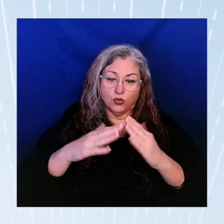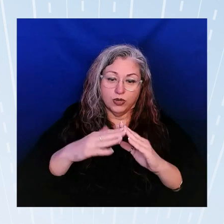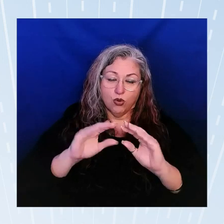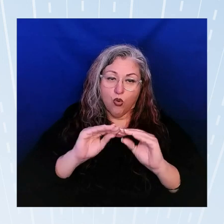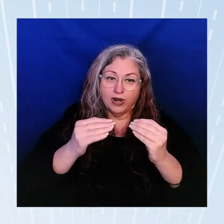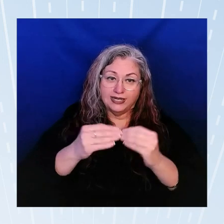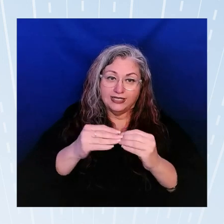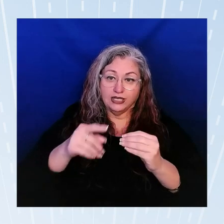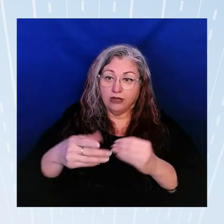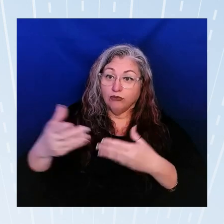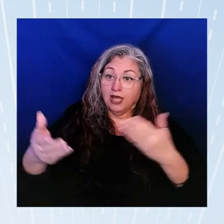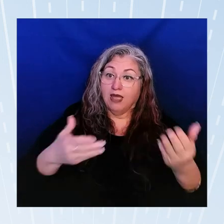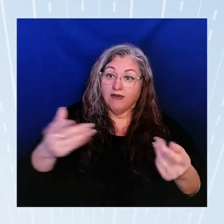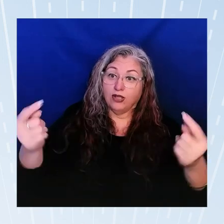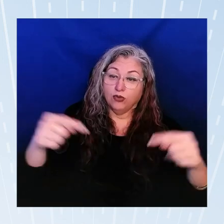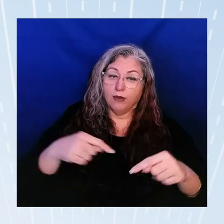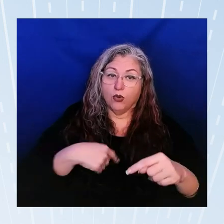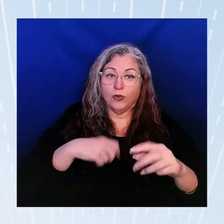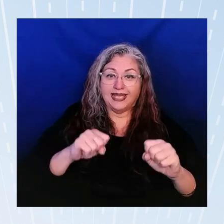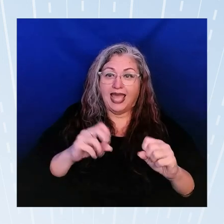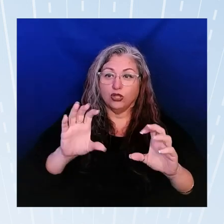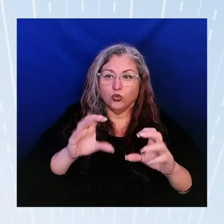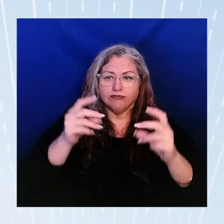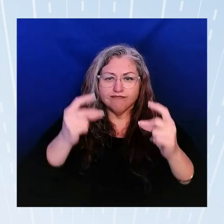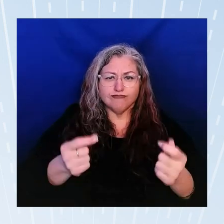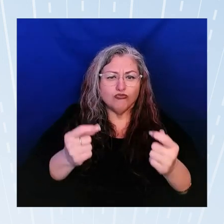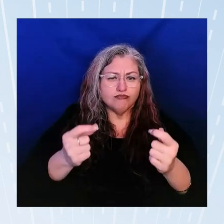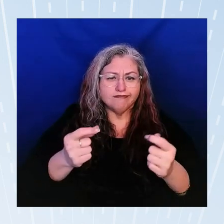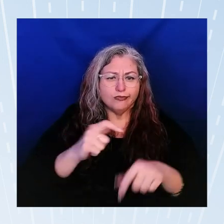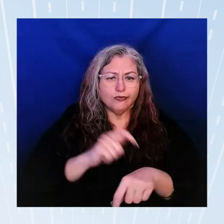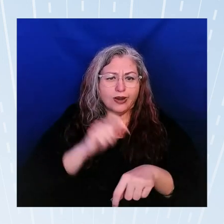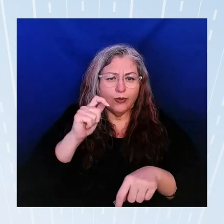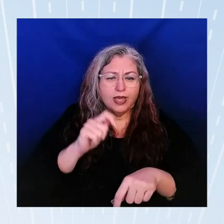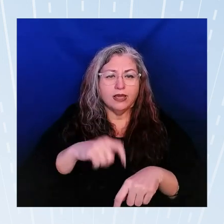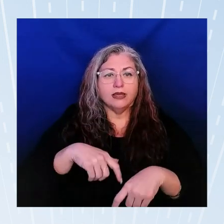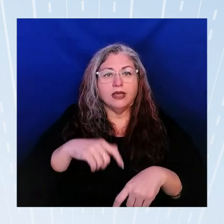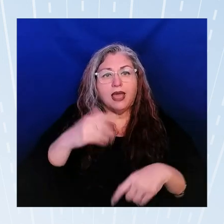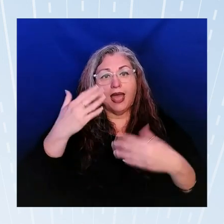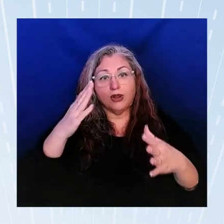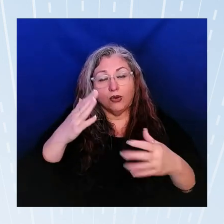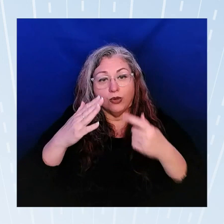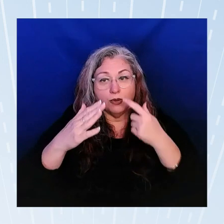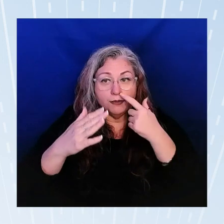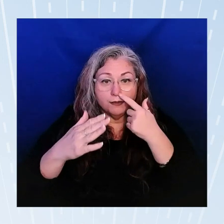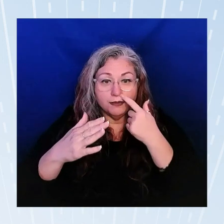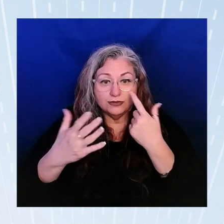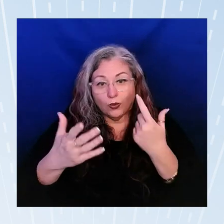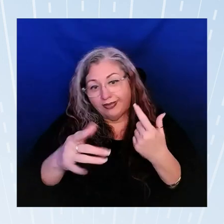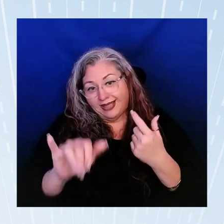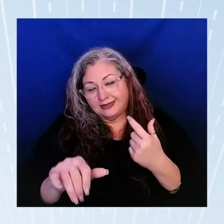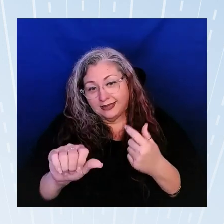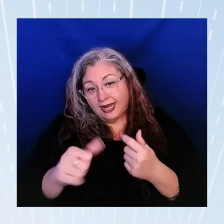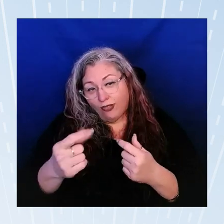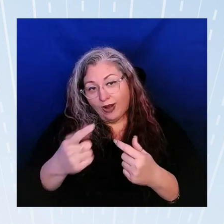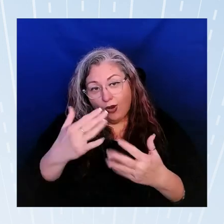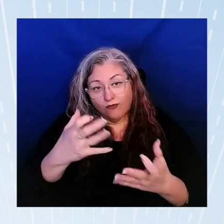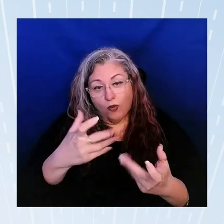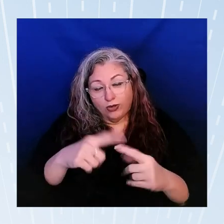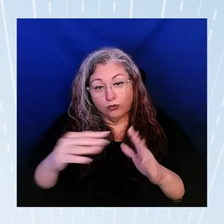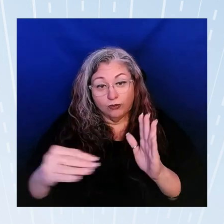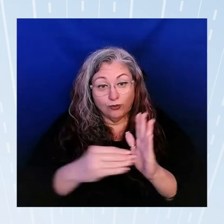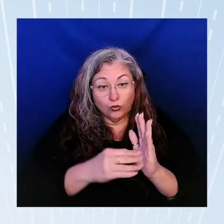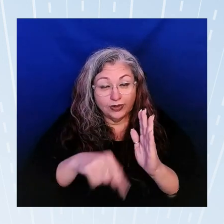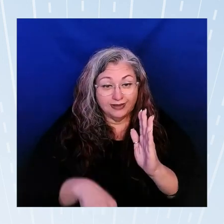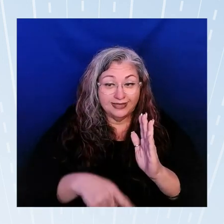are being invited to it so we could do it right away um and I don't know you know so that would be another one I don't know if you want to put it in this